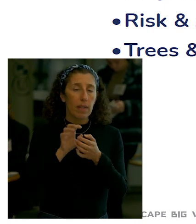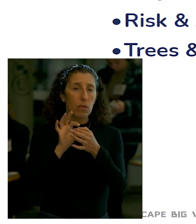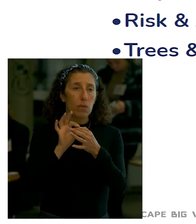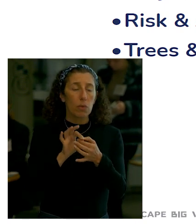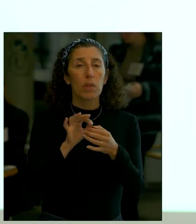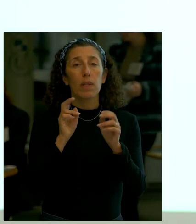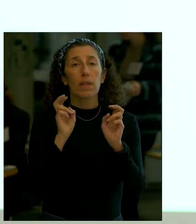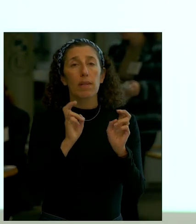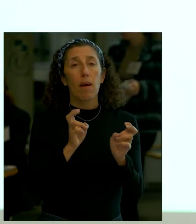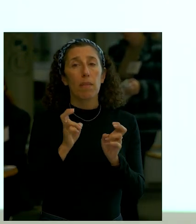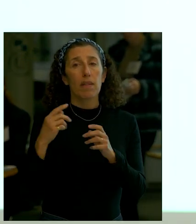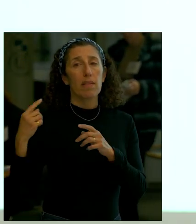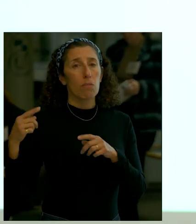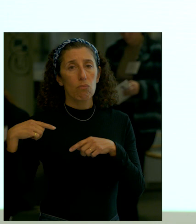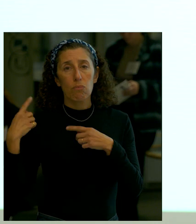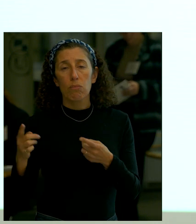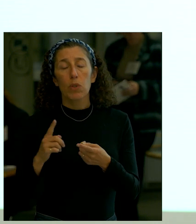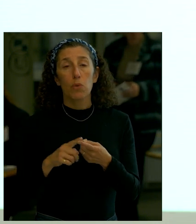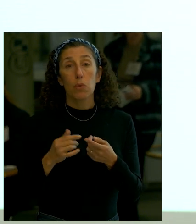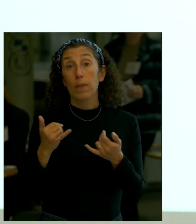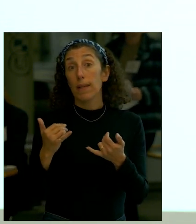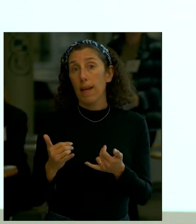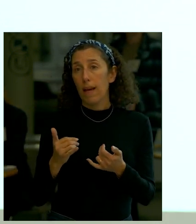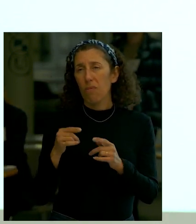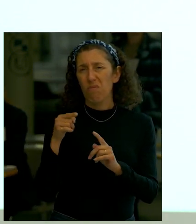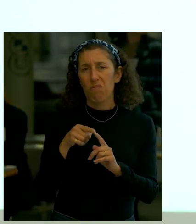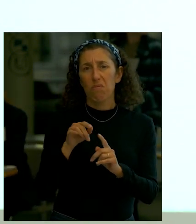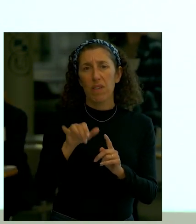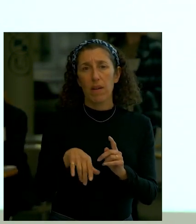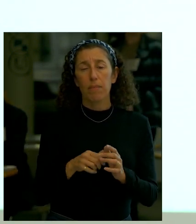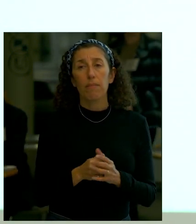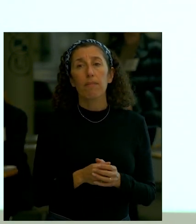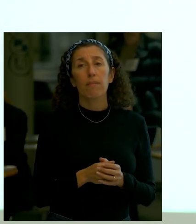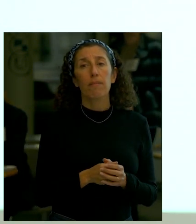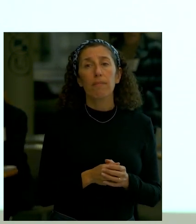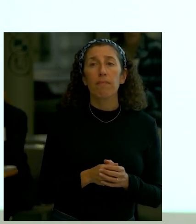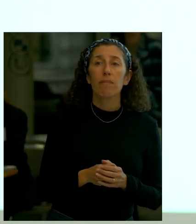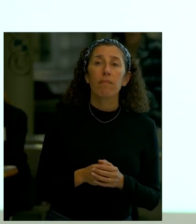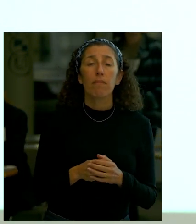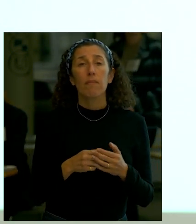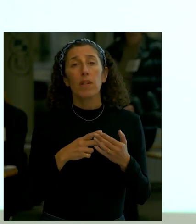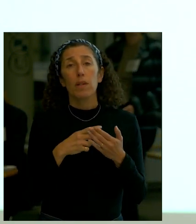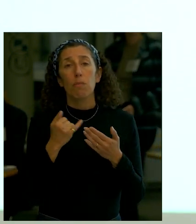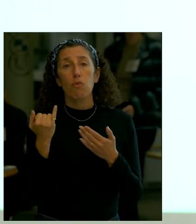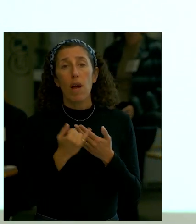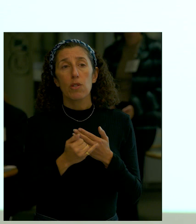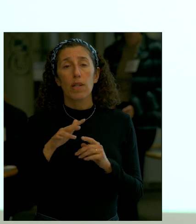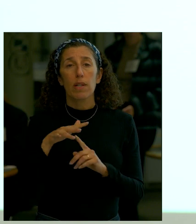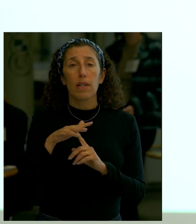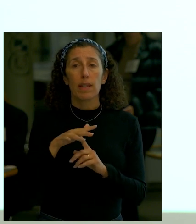community interactions that we've had over the past 12 to 18 months on the project in context, risk and